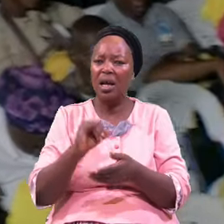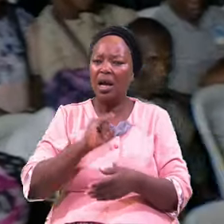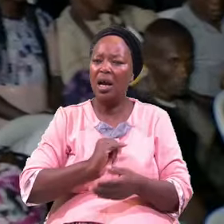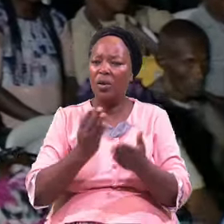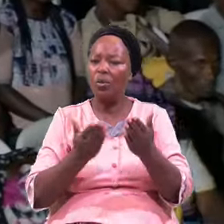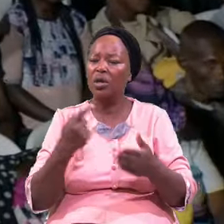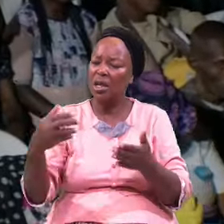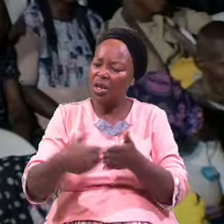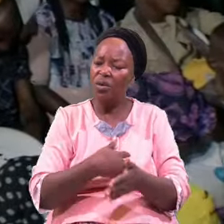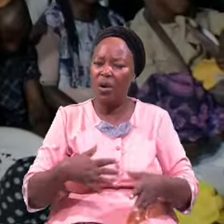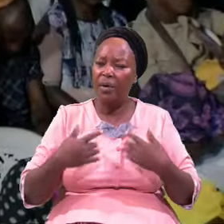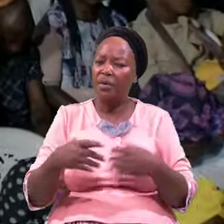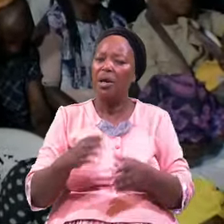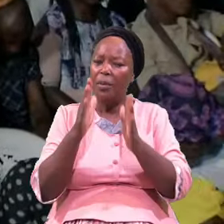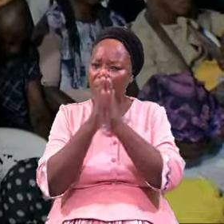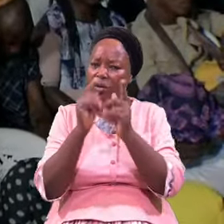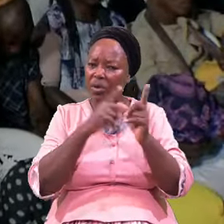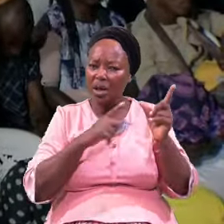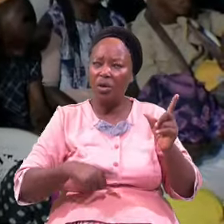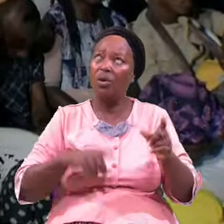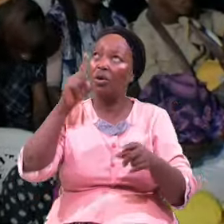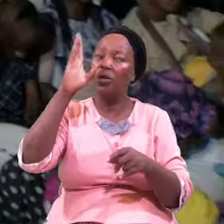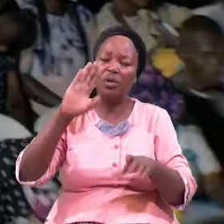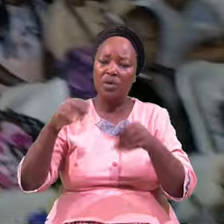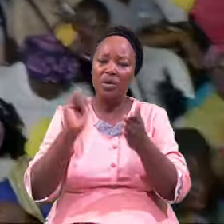Tell The Lord He'll Give You That New Life Now